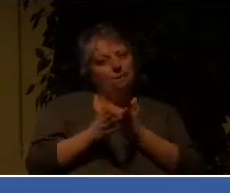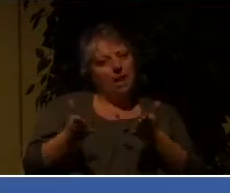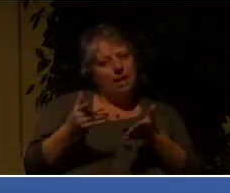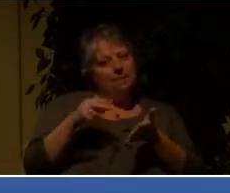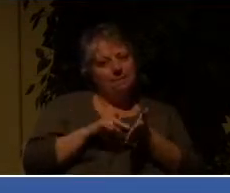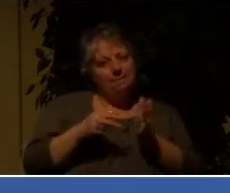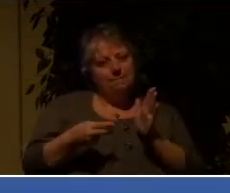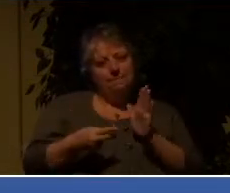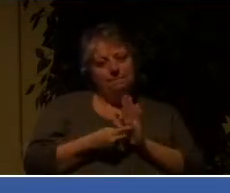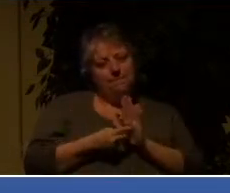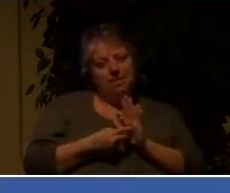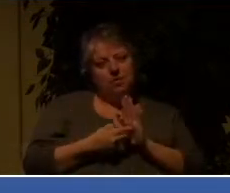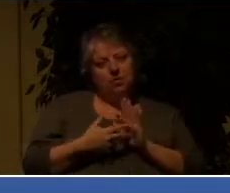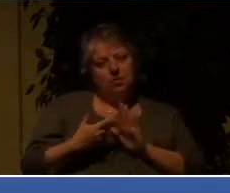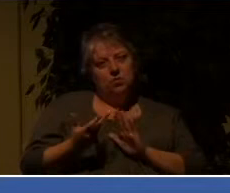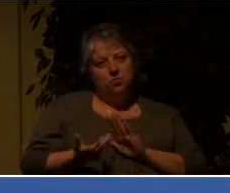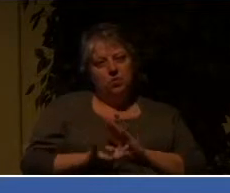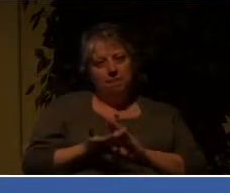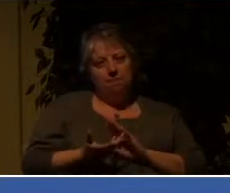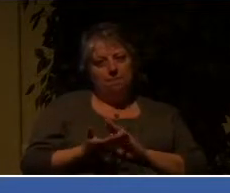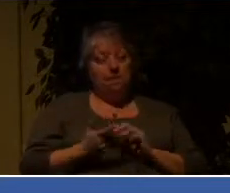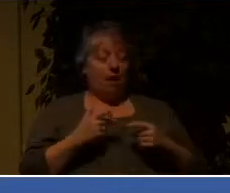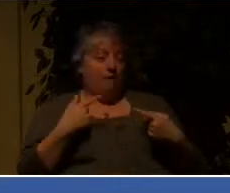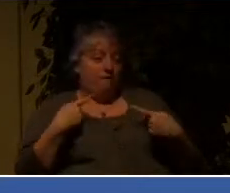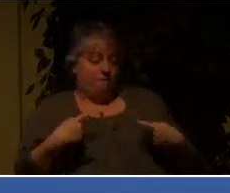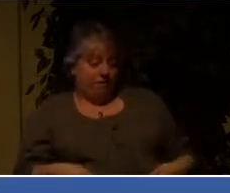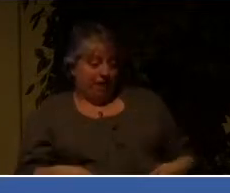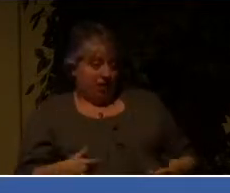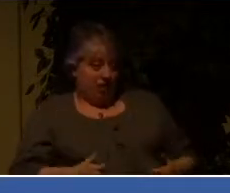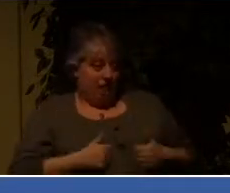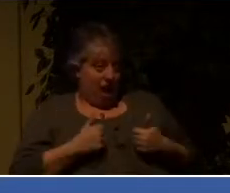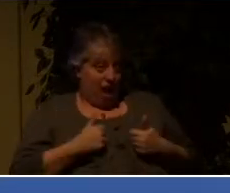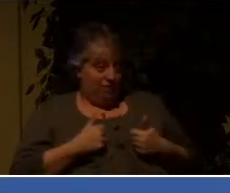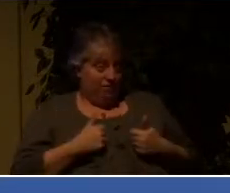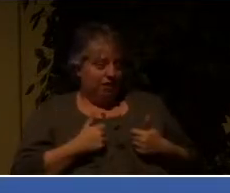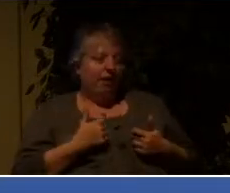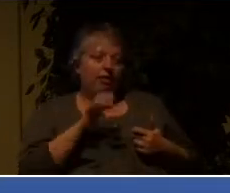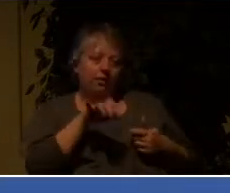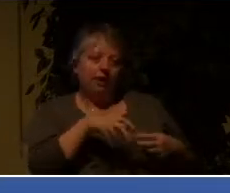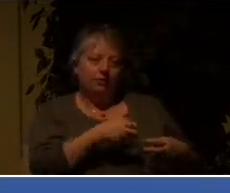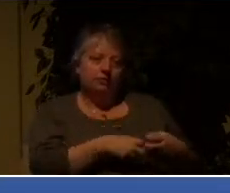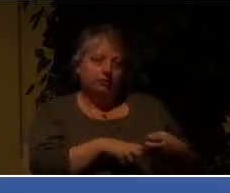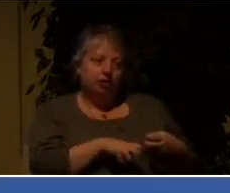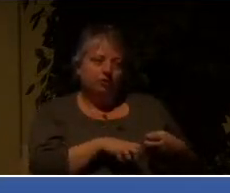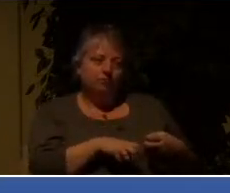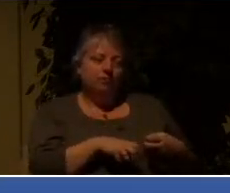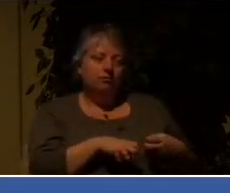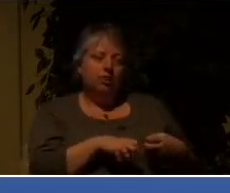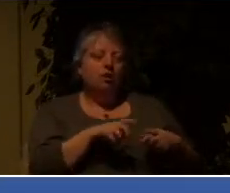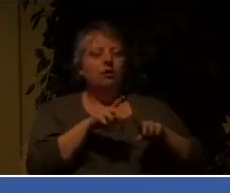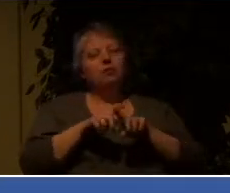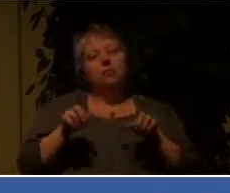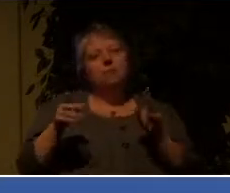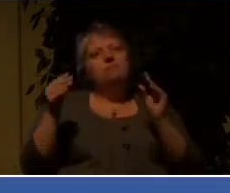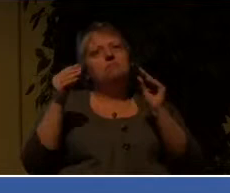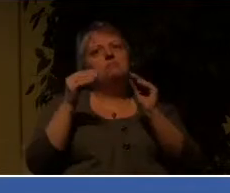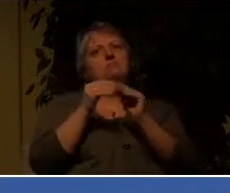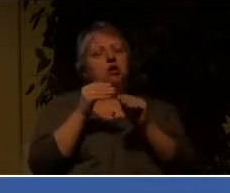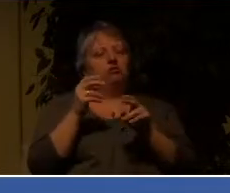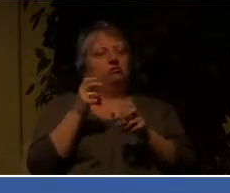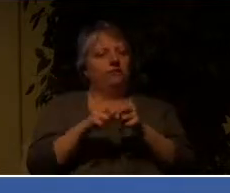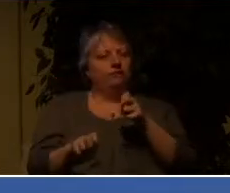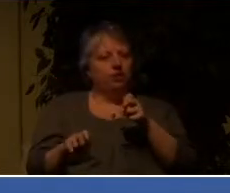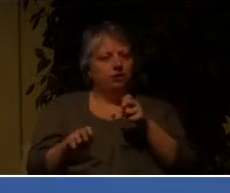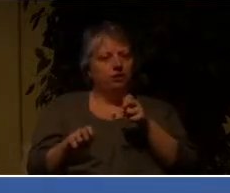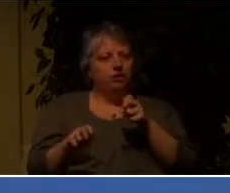that our physical lives are at stake, that's difficult enough, but I think even more difficult for a lot